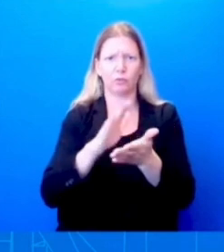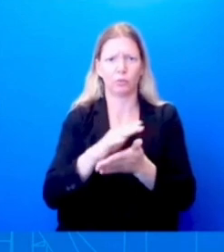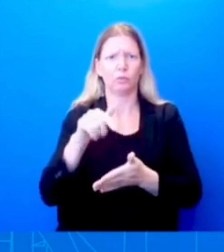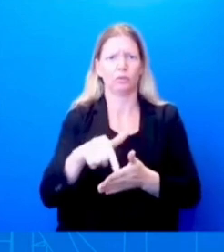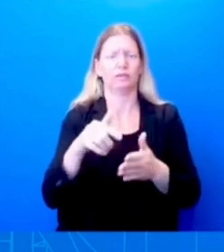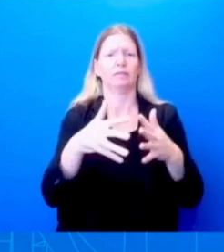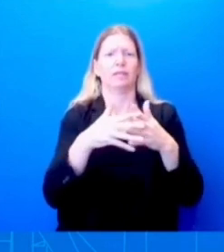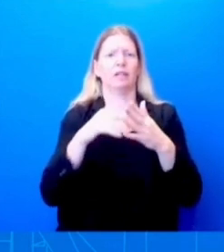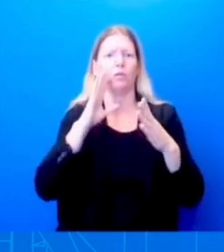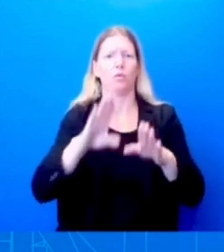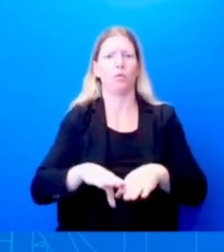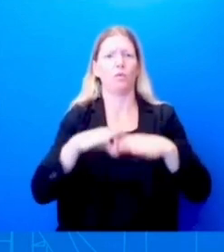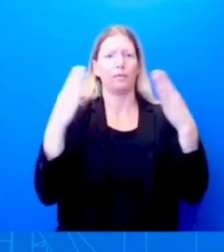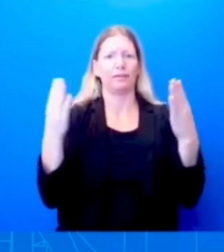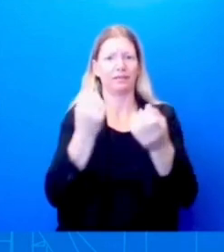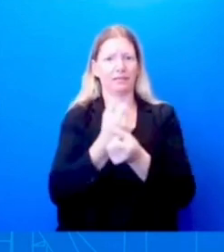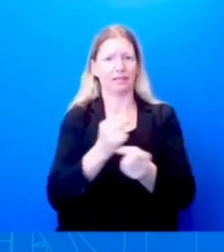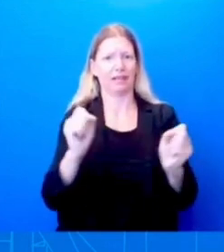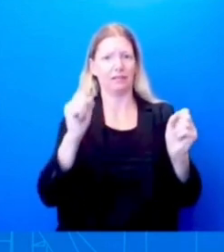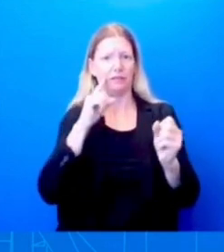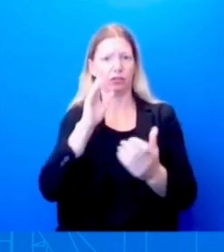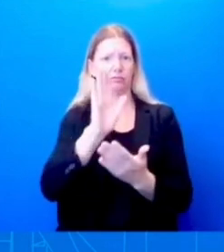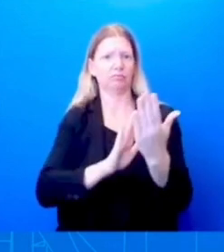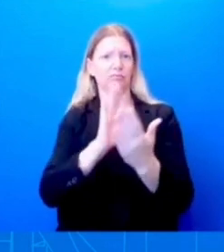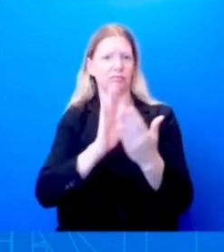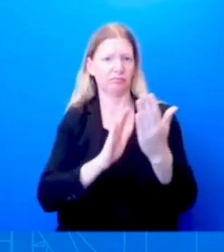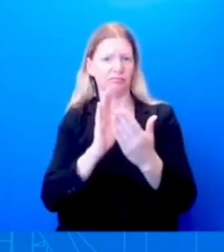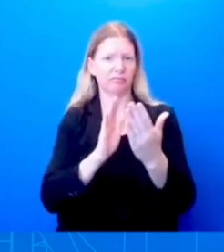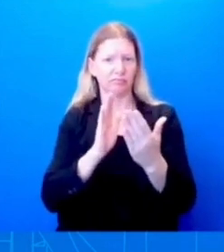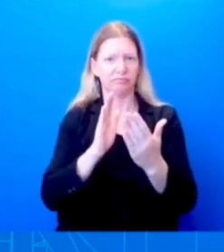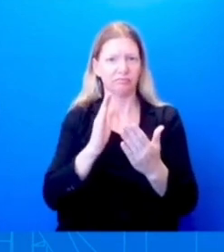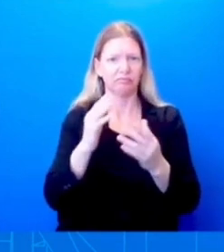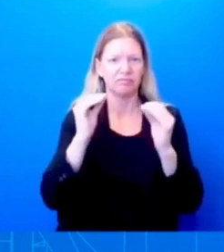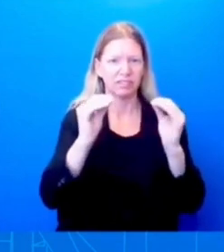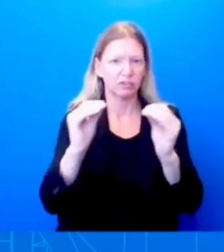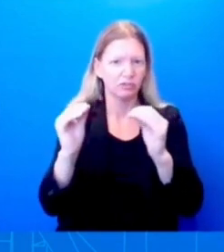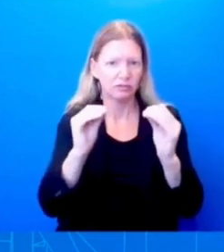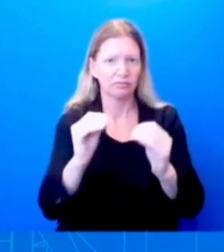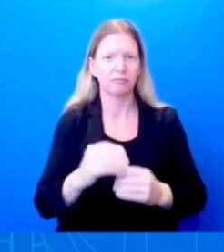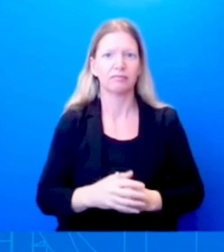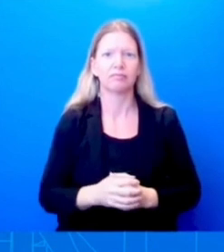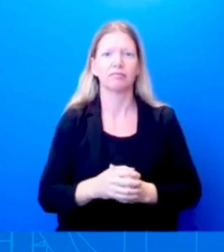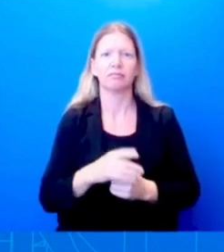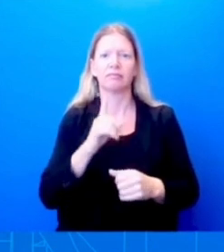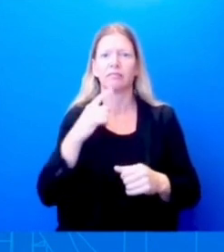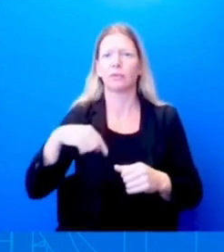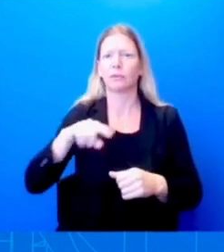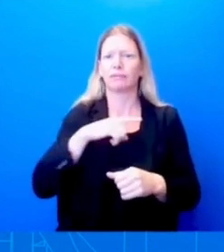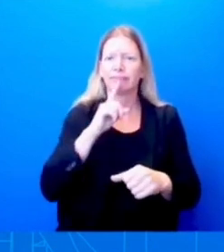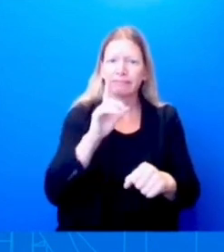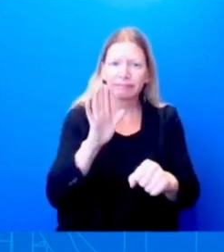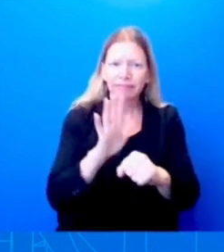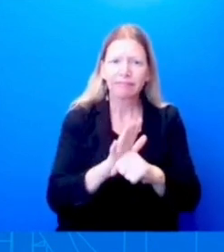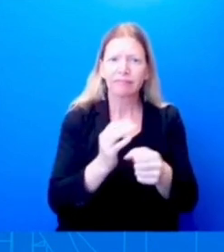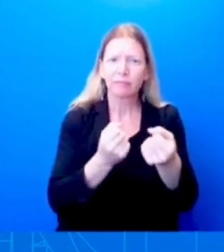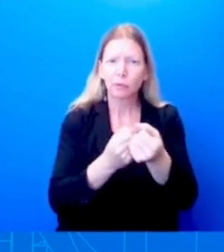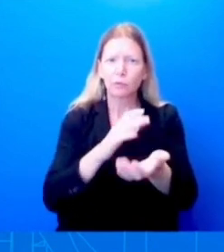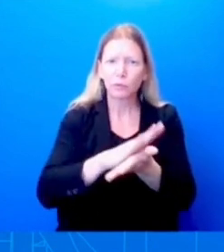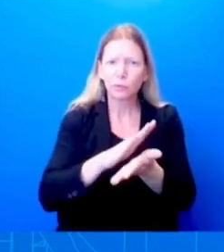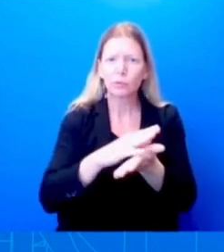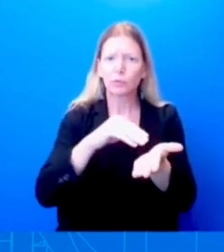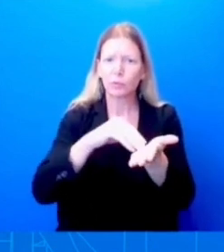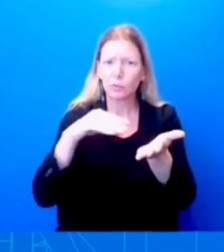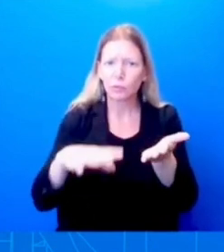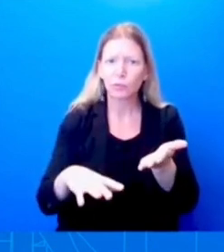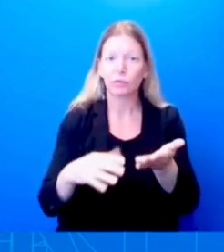they serve. And today, we are joined by the senior advisor and president, to the president and director of the Office of Public